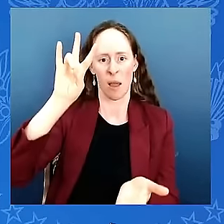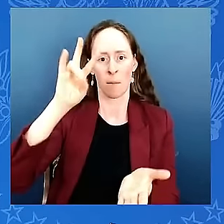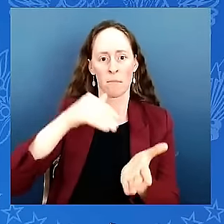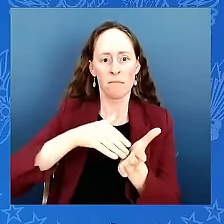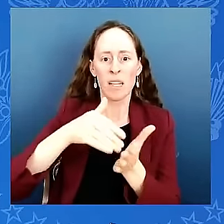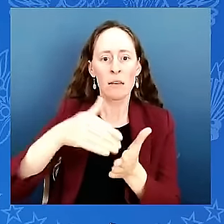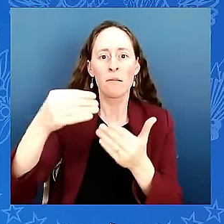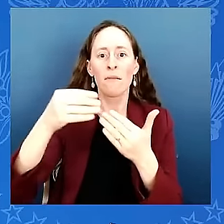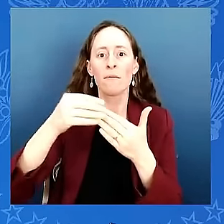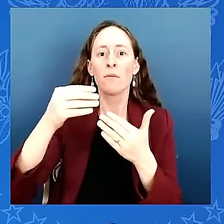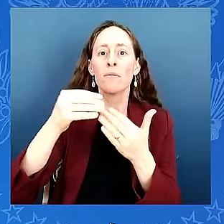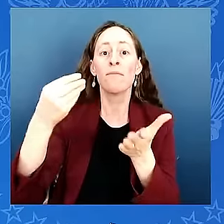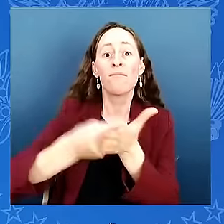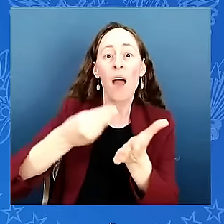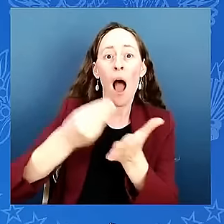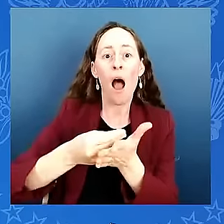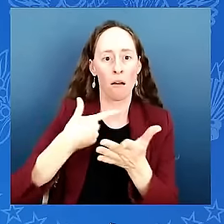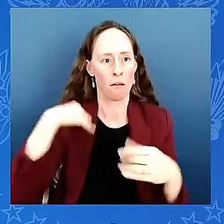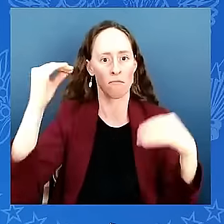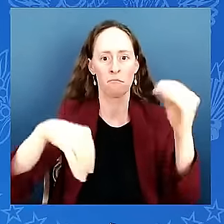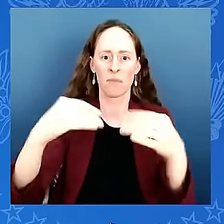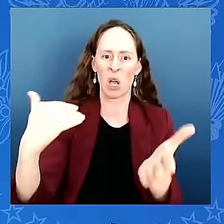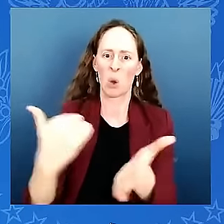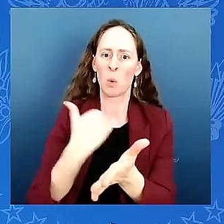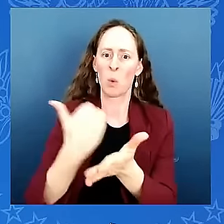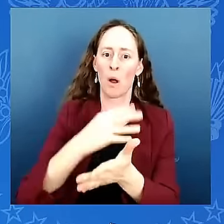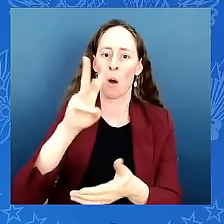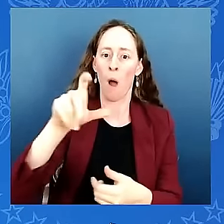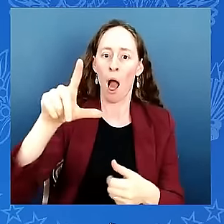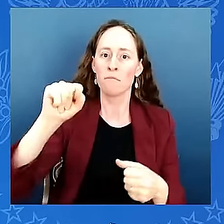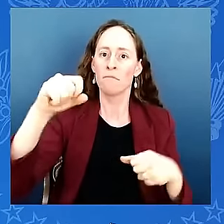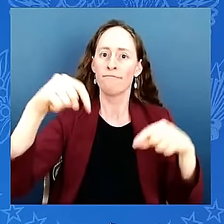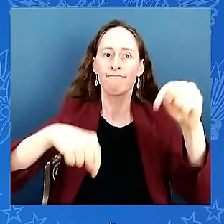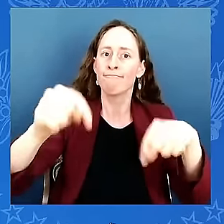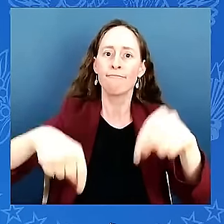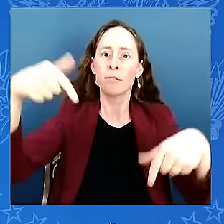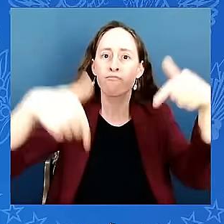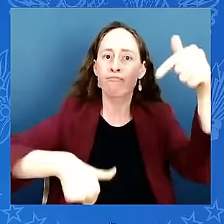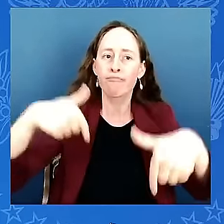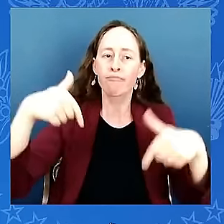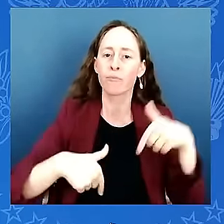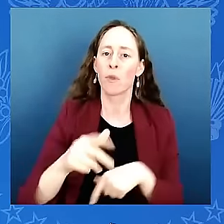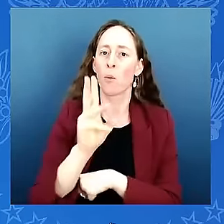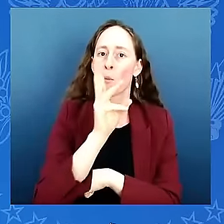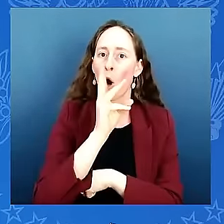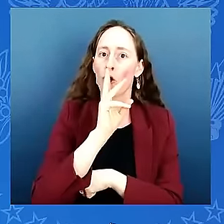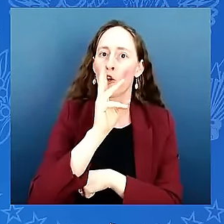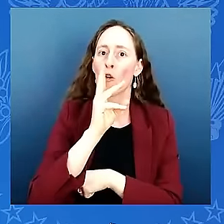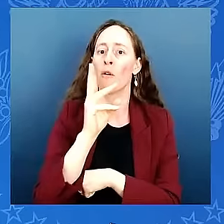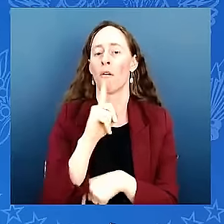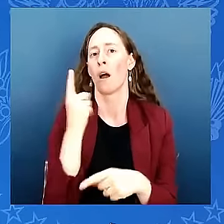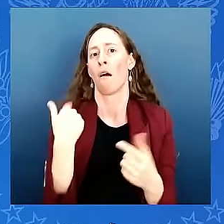completed the well is once again serving 1850 homes and businesses